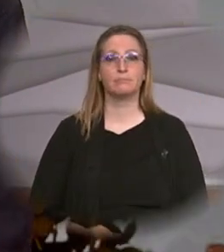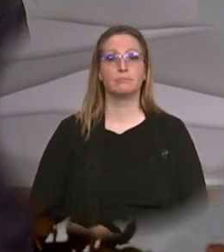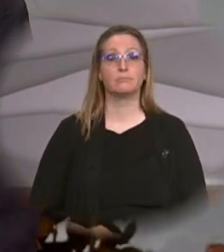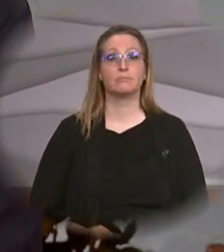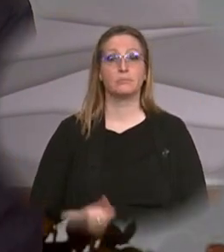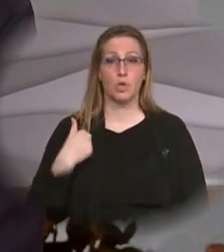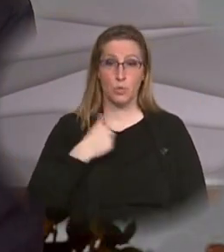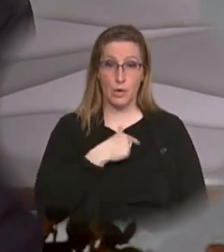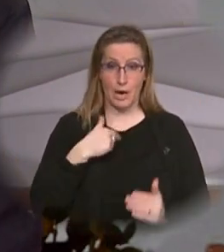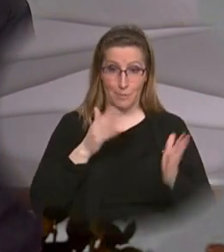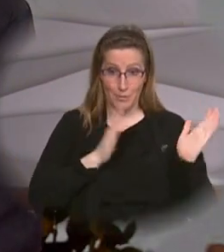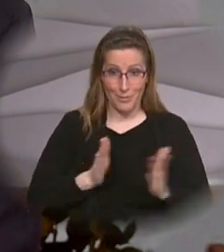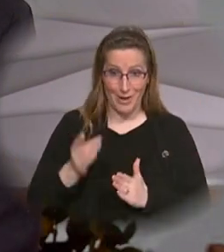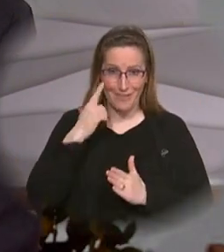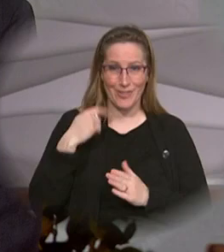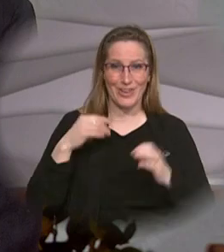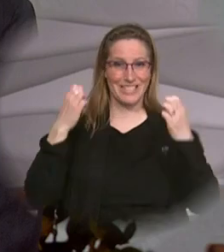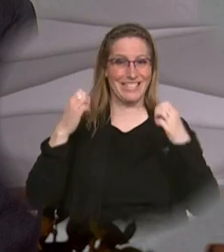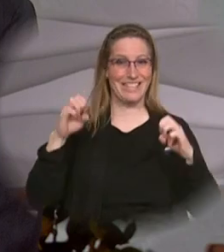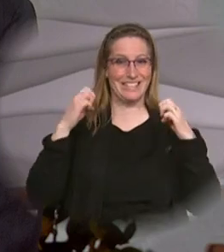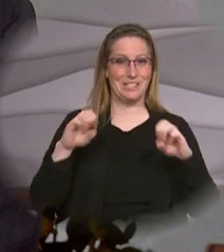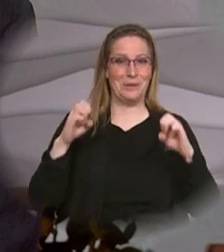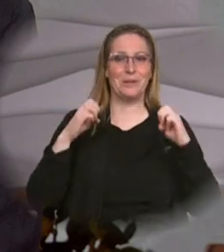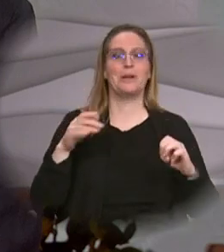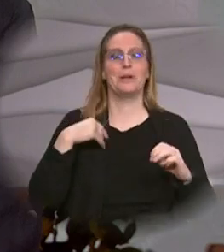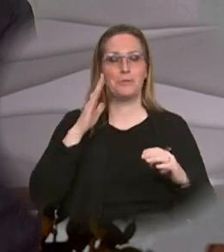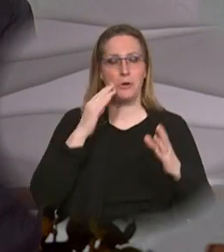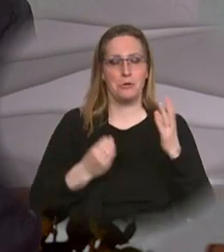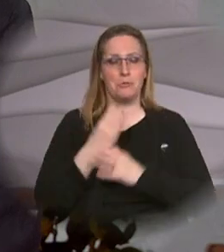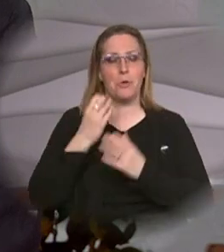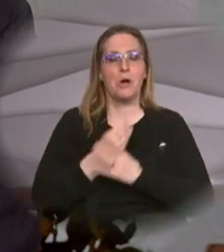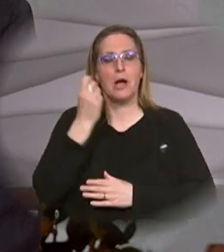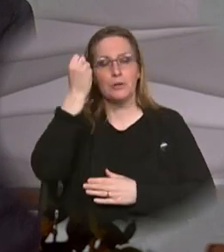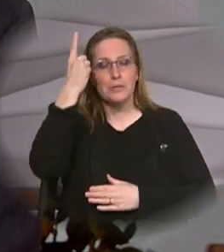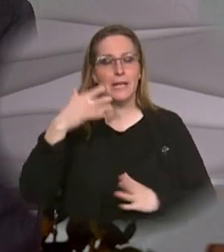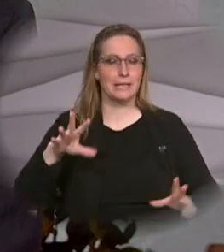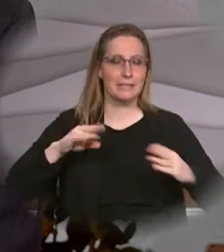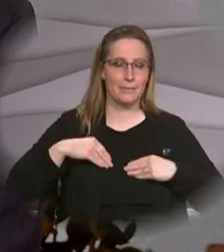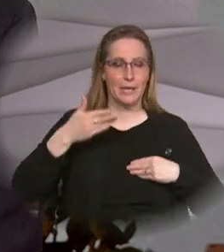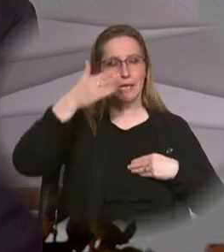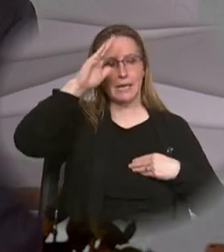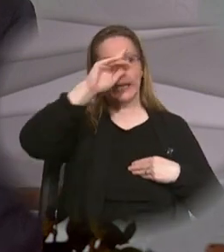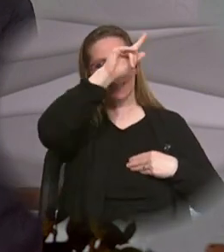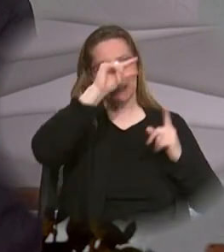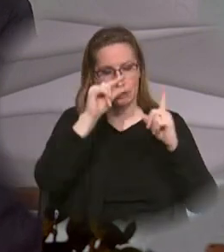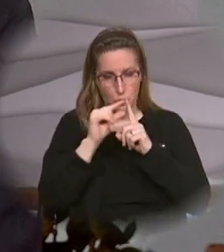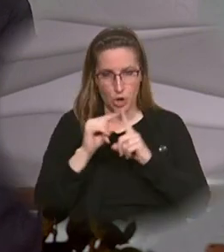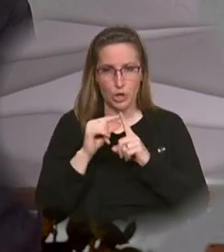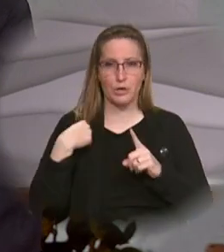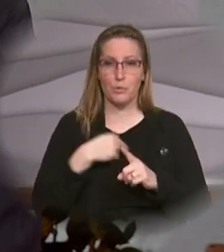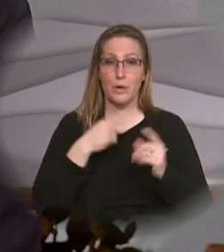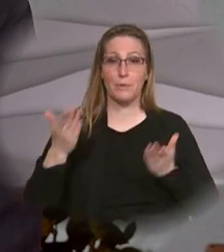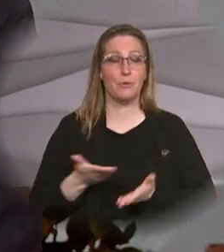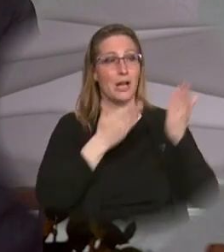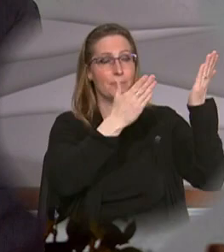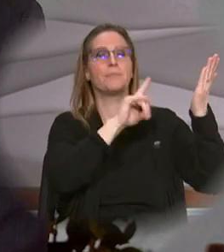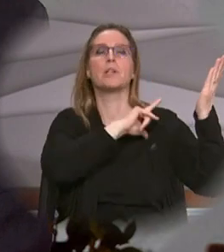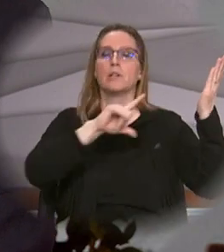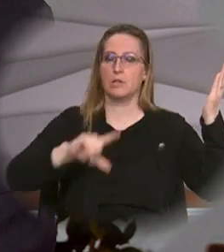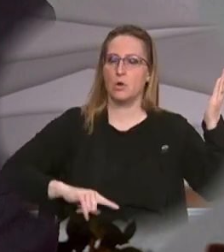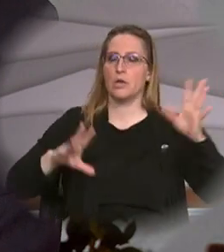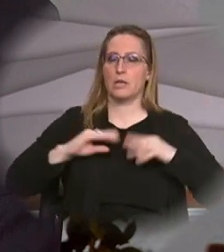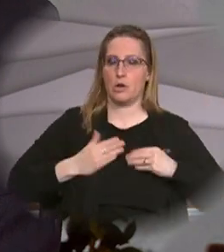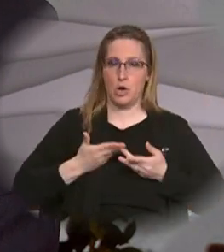and those preparing for the Easter sacraments will grow in an understanding and acceptance of God's word we pray to the Lord